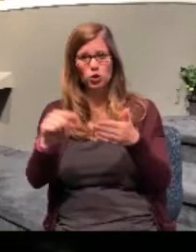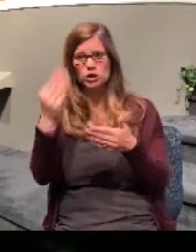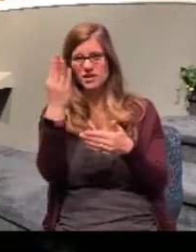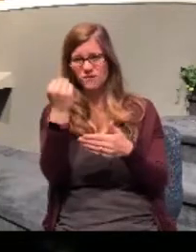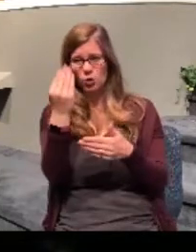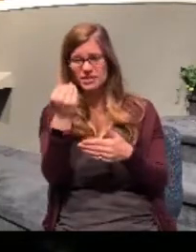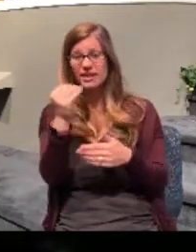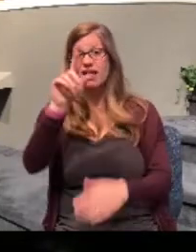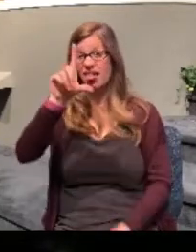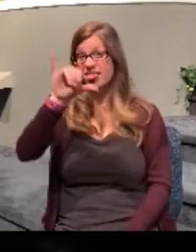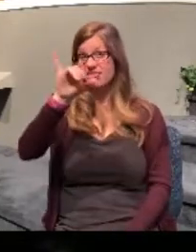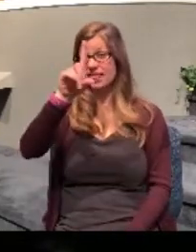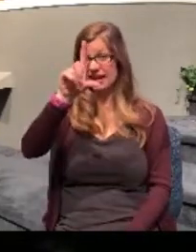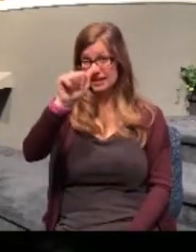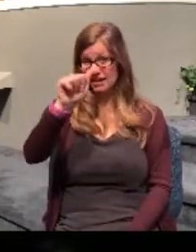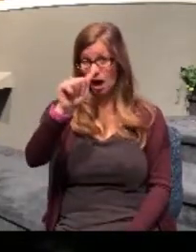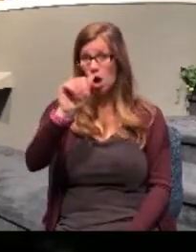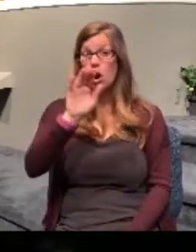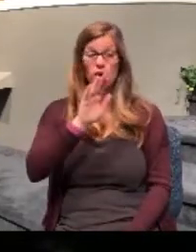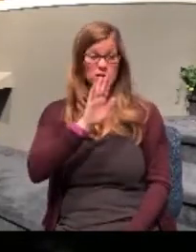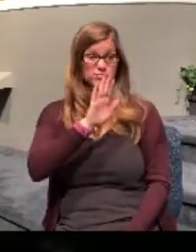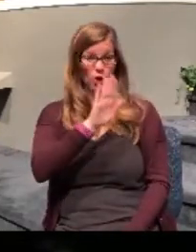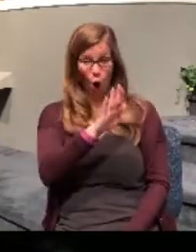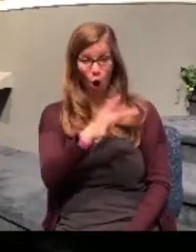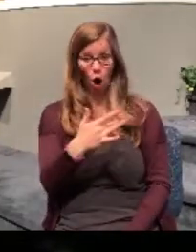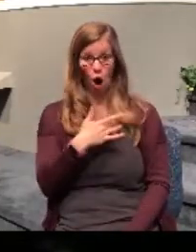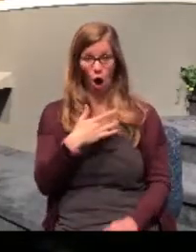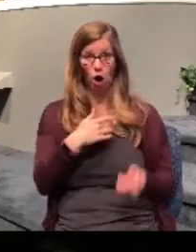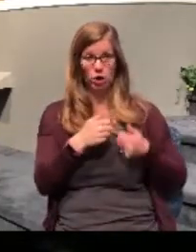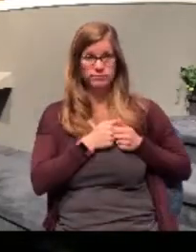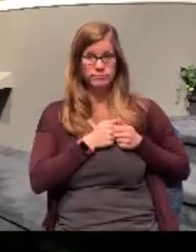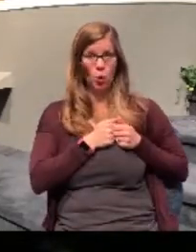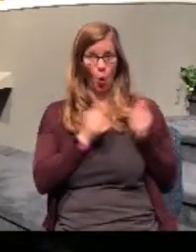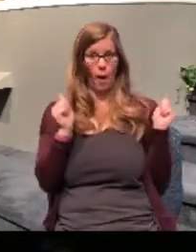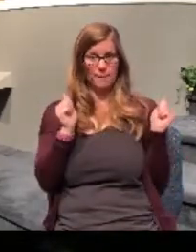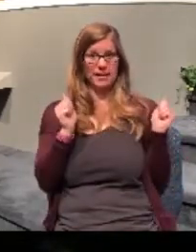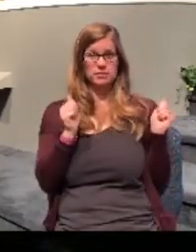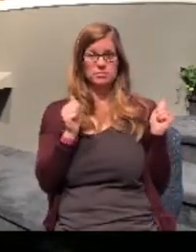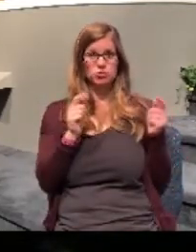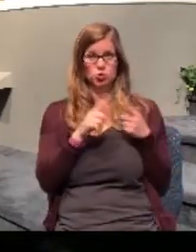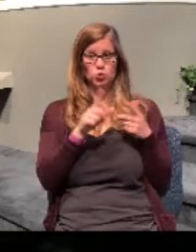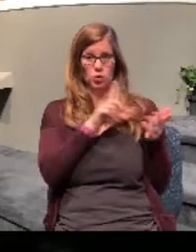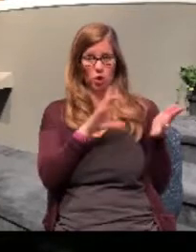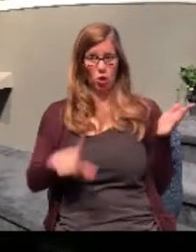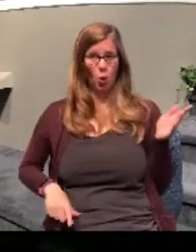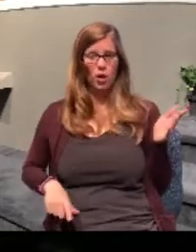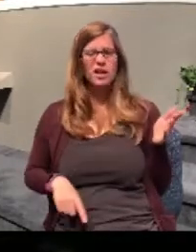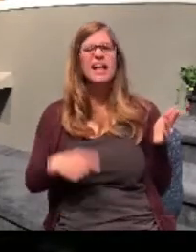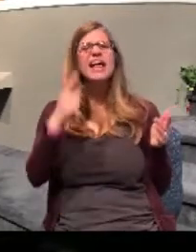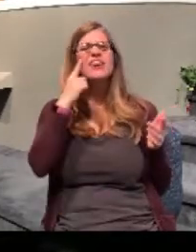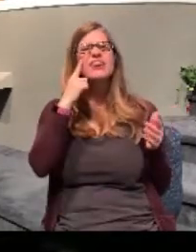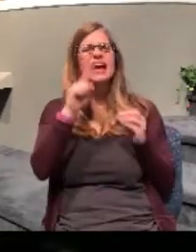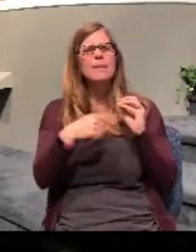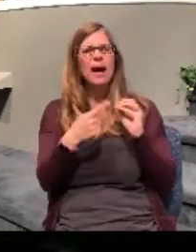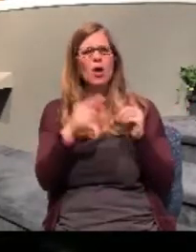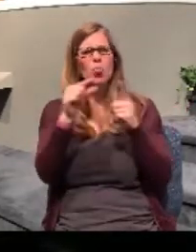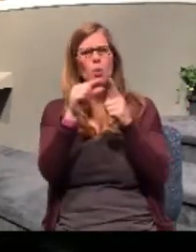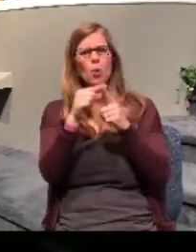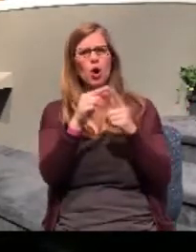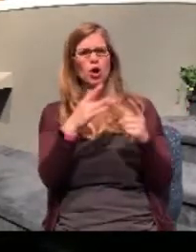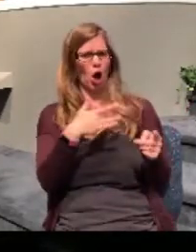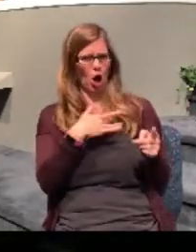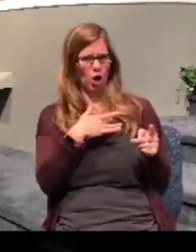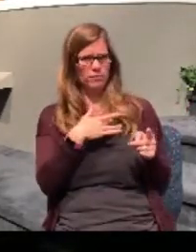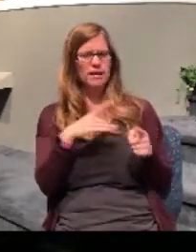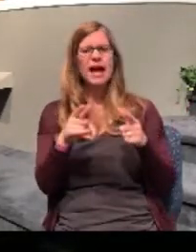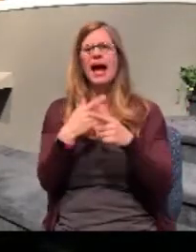that Lydia whose heart the Lord opened, I want you to think about that word heart and then listen to Romans